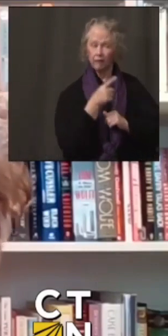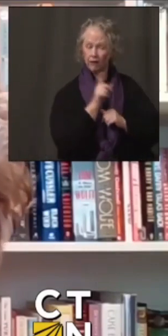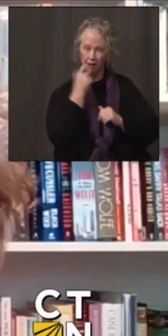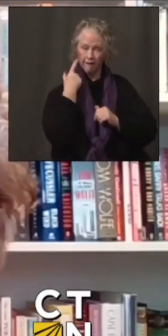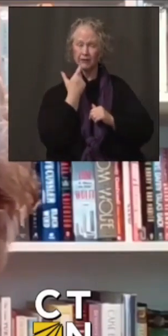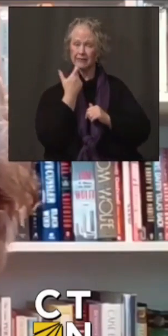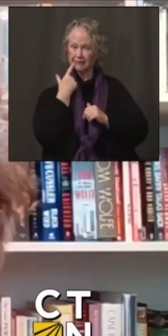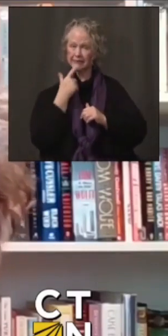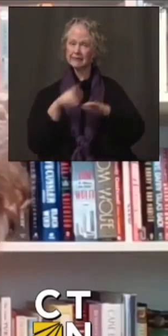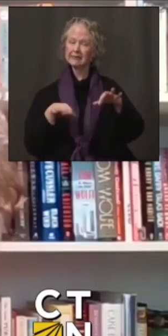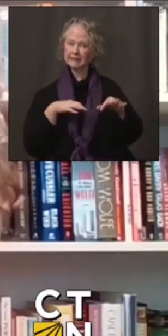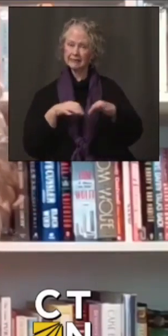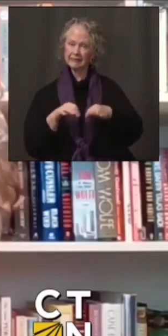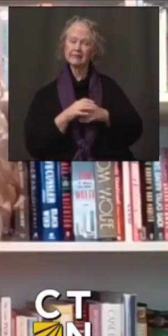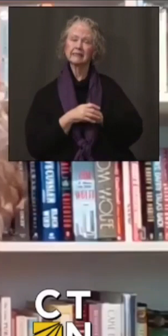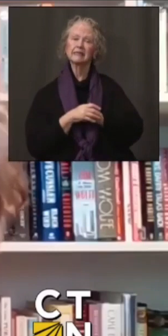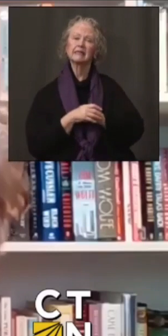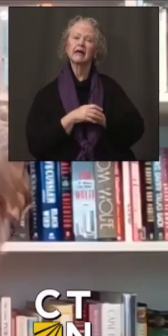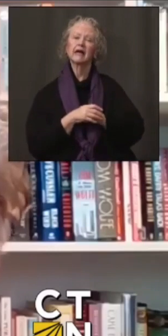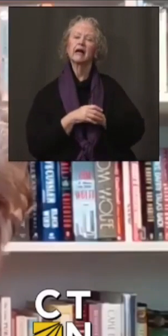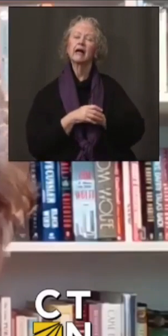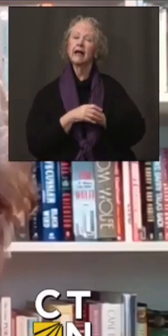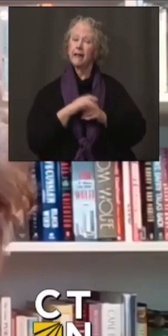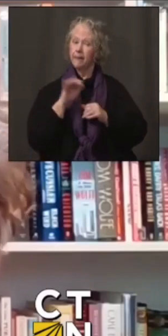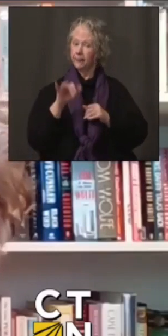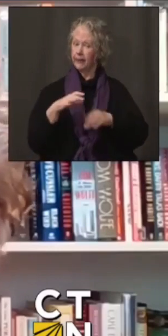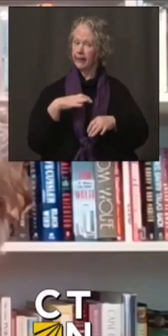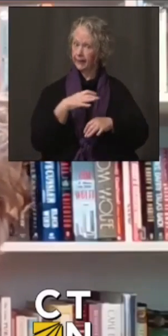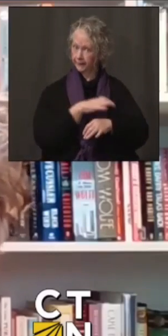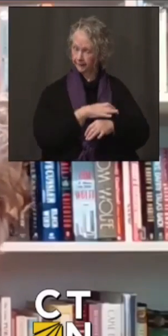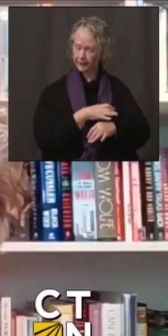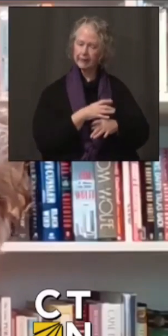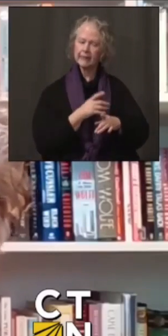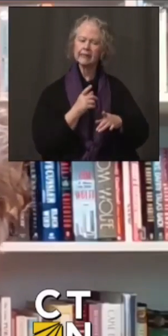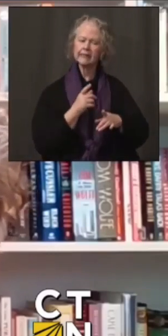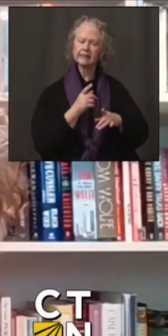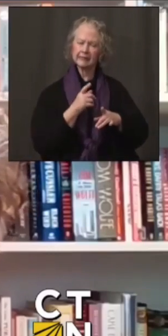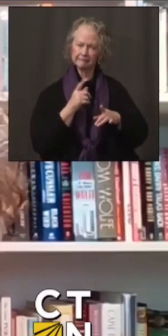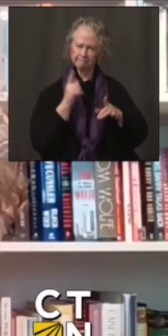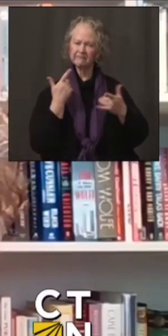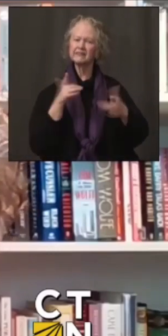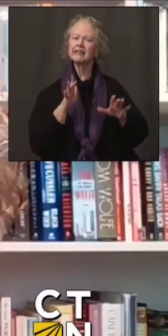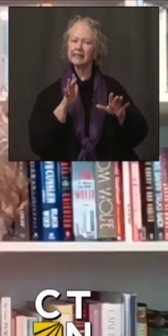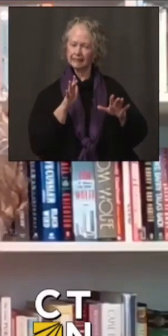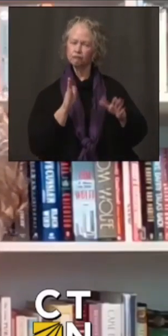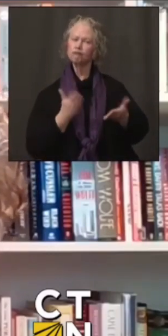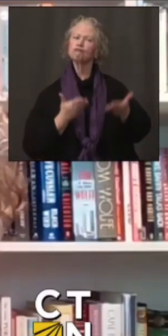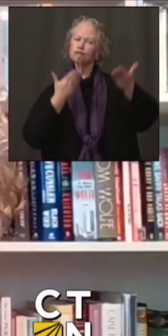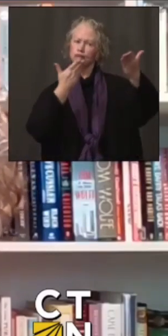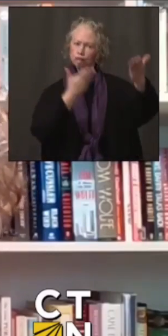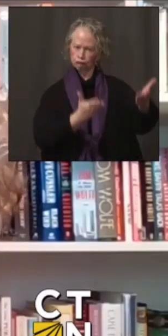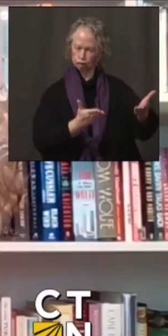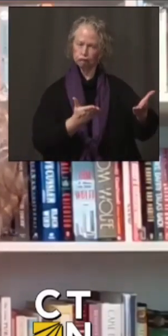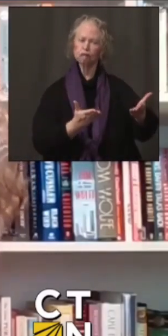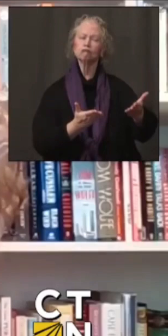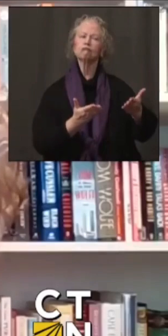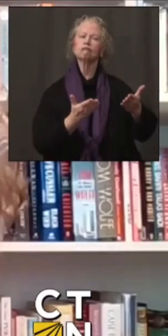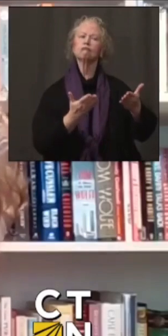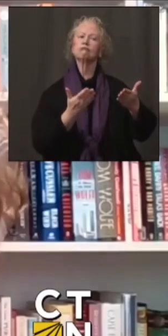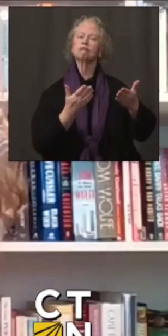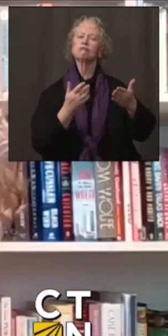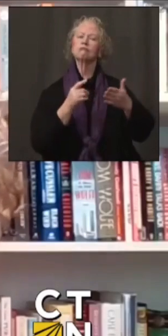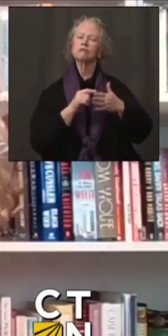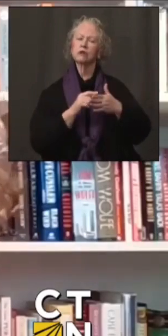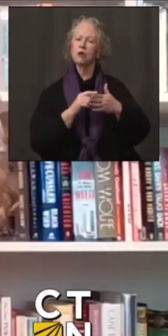the allocation subcommittee did confirm that they recommend to you to go ahead with the ACIP